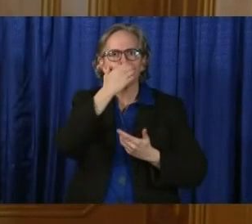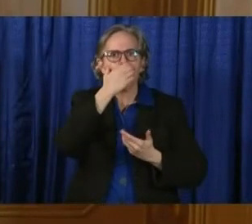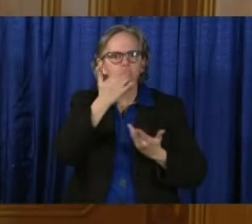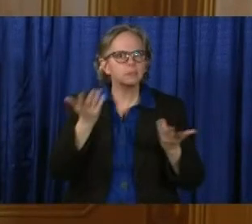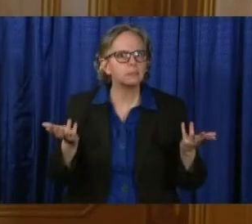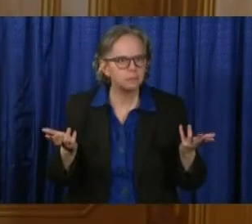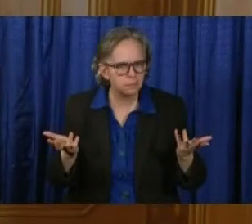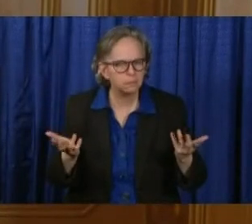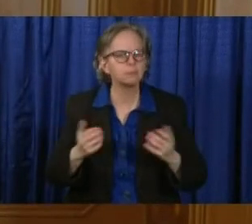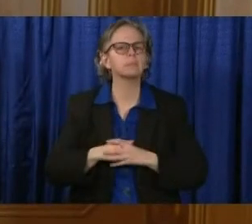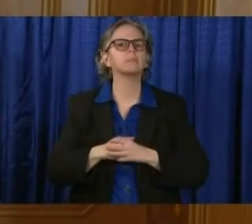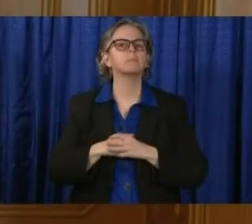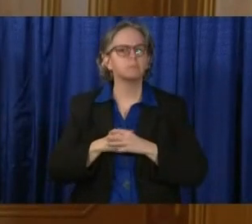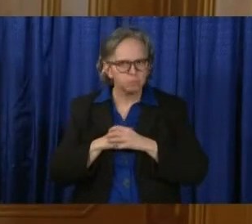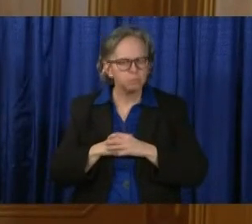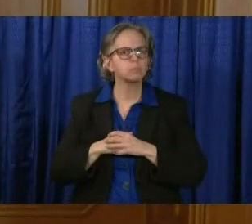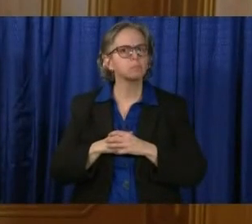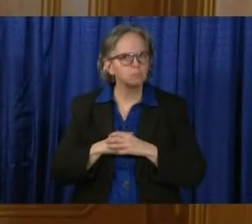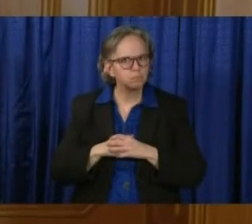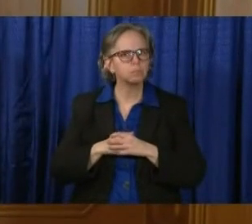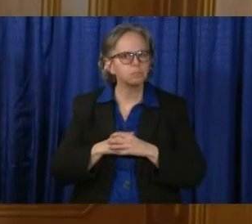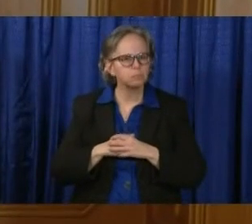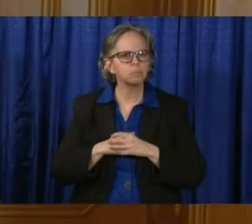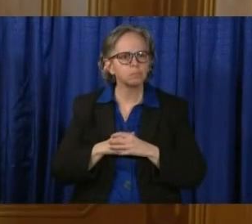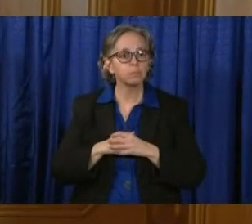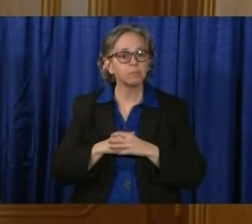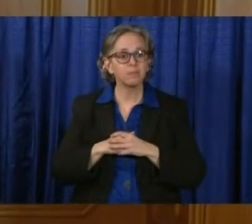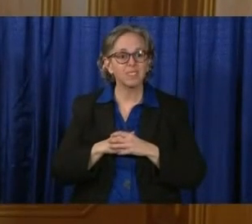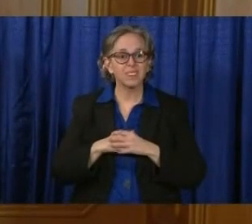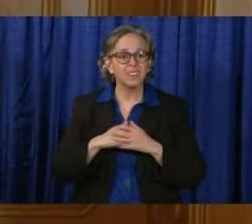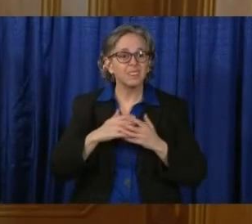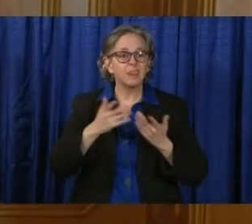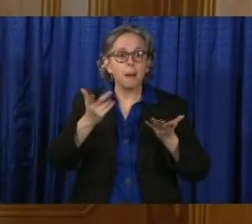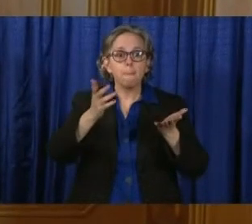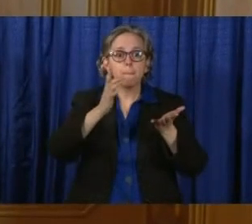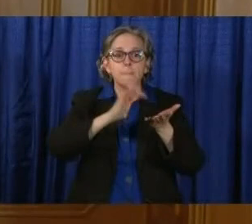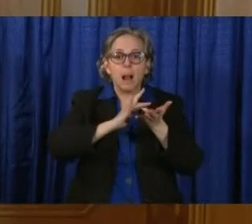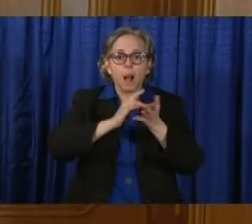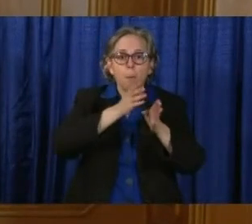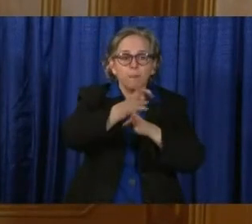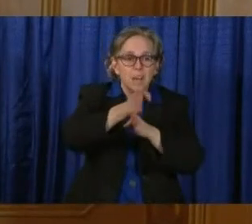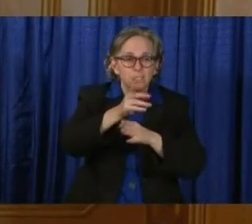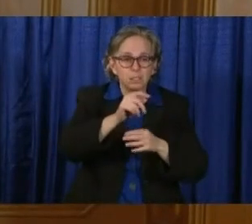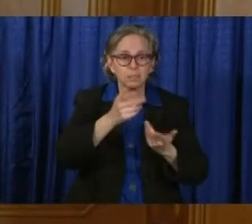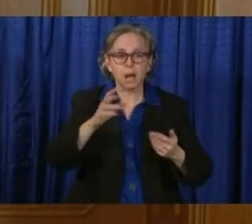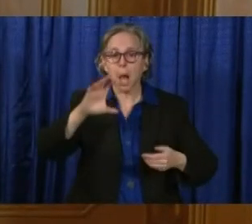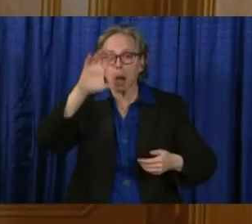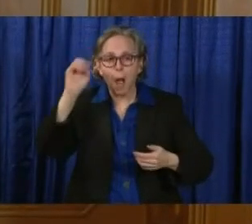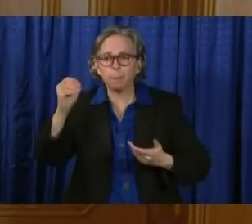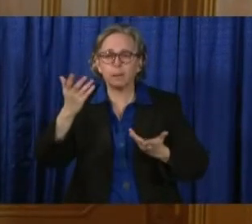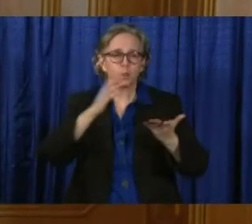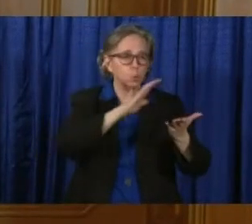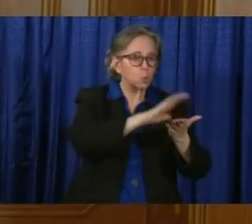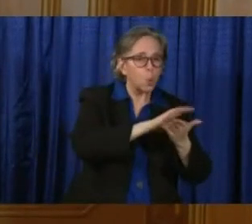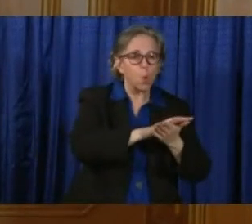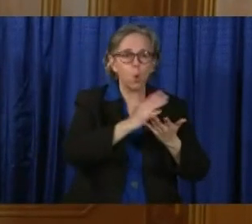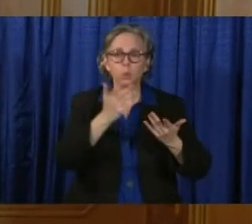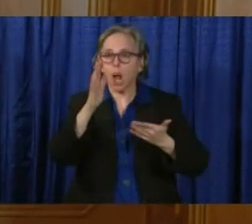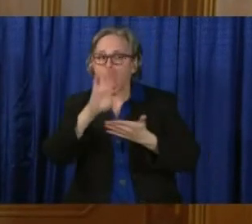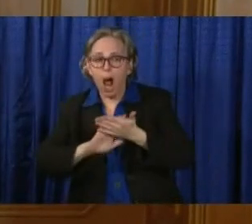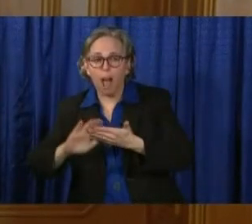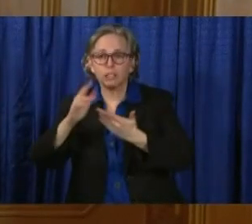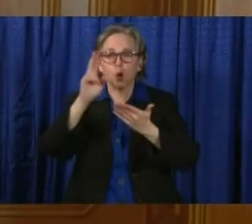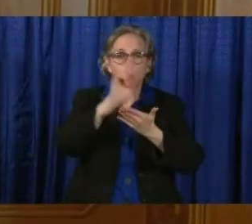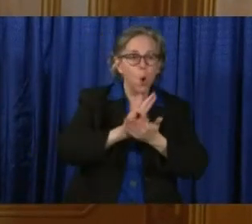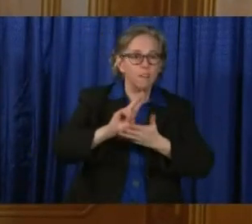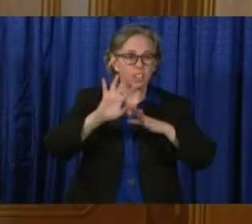We appreciate all the medical professionals, the companies, the schools, the colleges and universities, and individuals